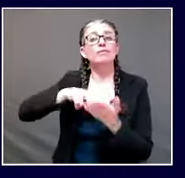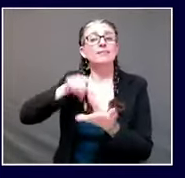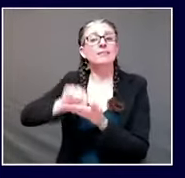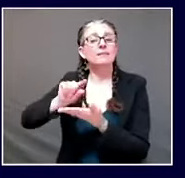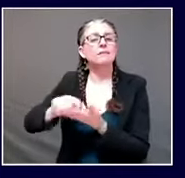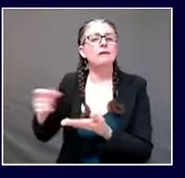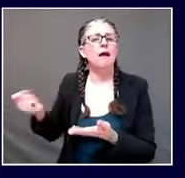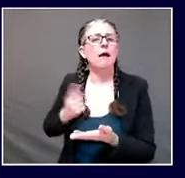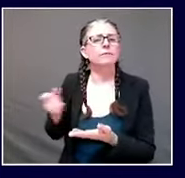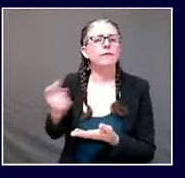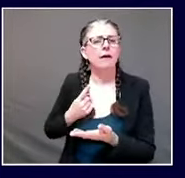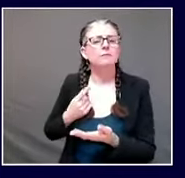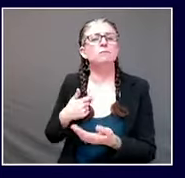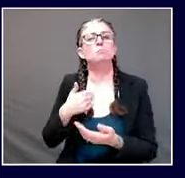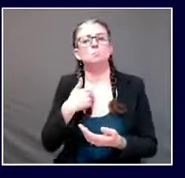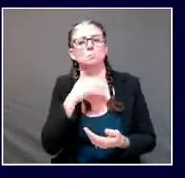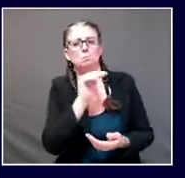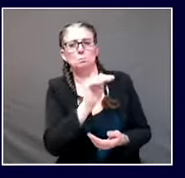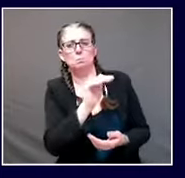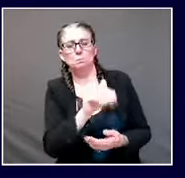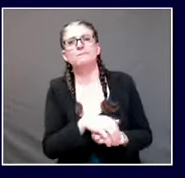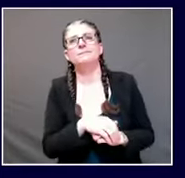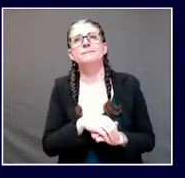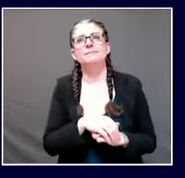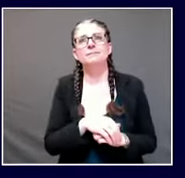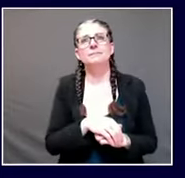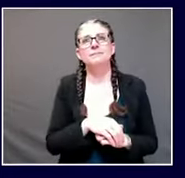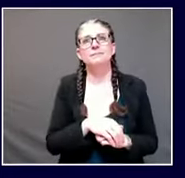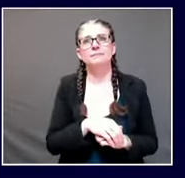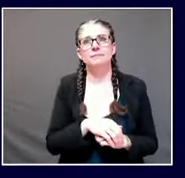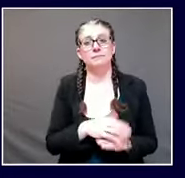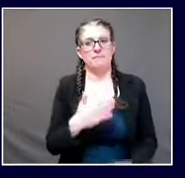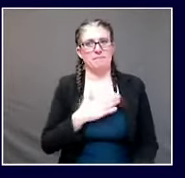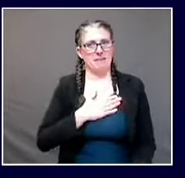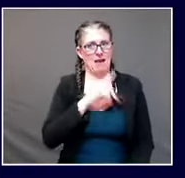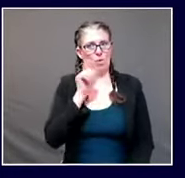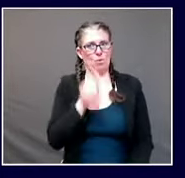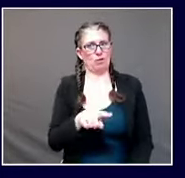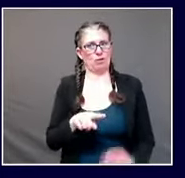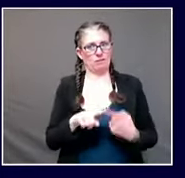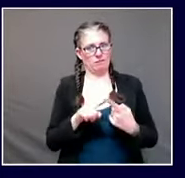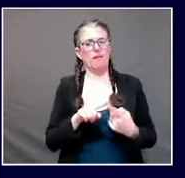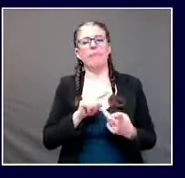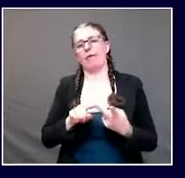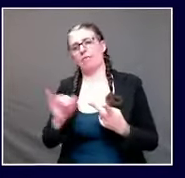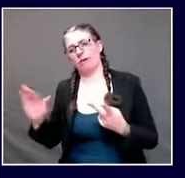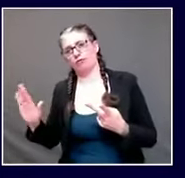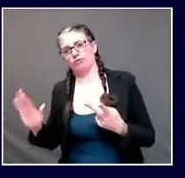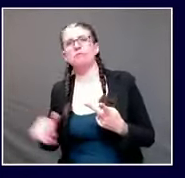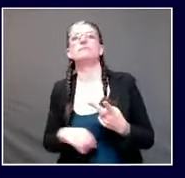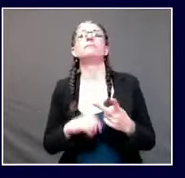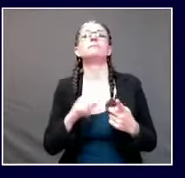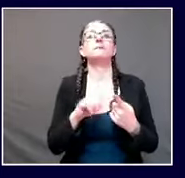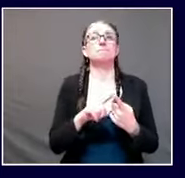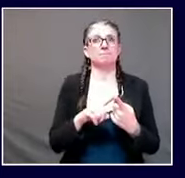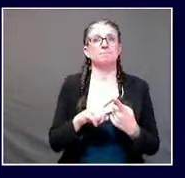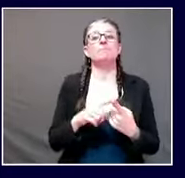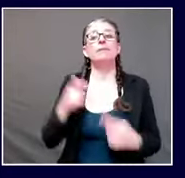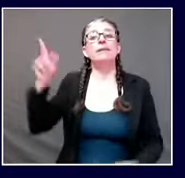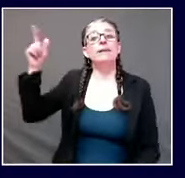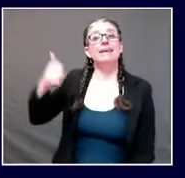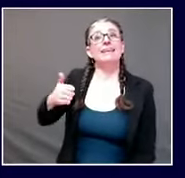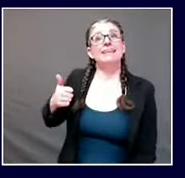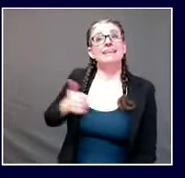sort of speak to what's happening in the canadian maritimes uh their their caseload is is really almost strikingly low